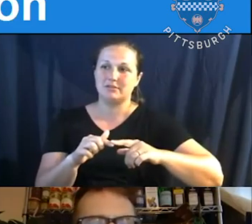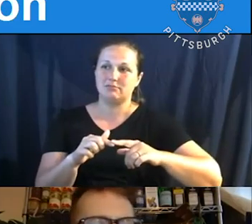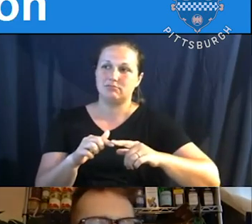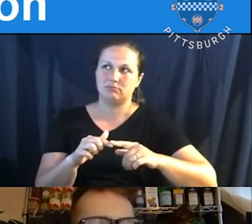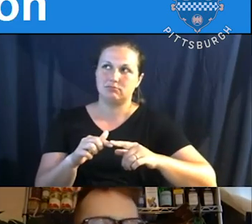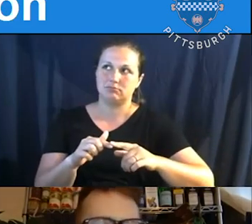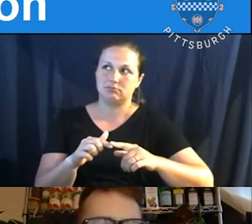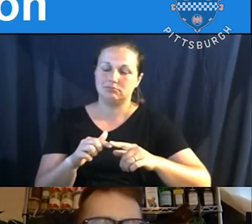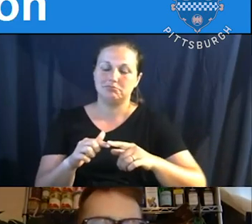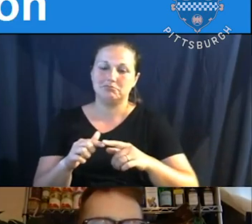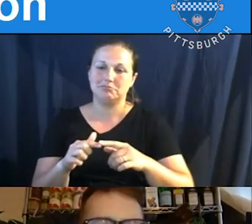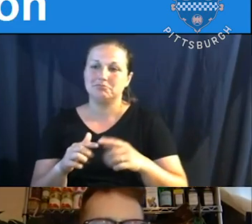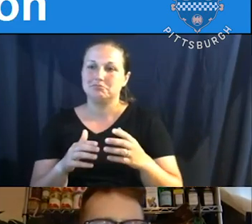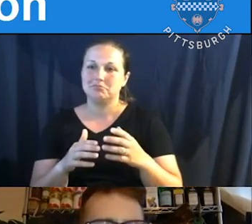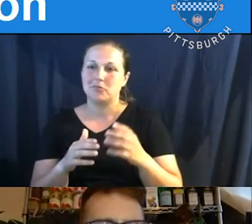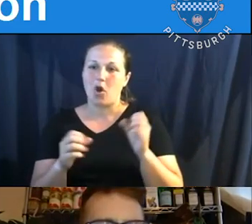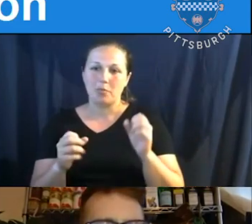know what our, if have a standing policy on that.